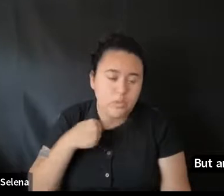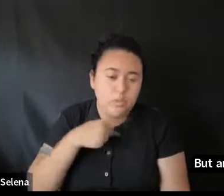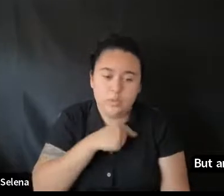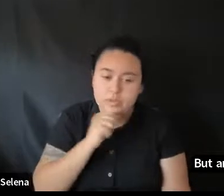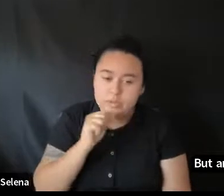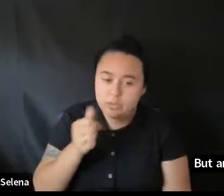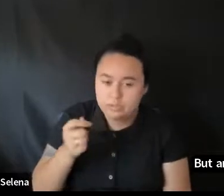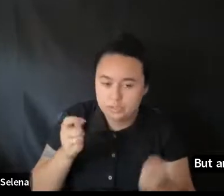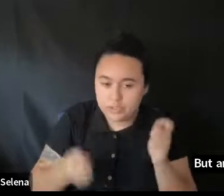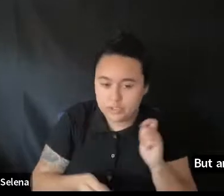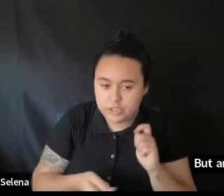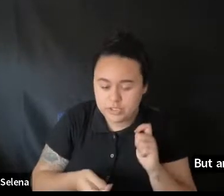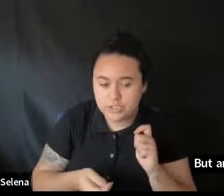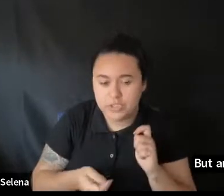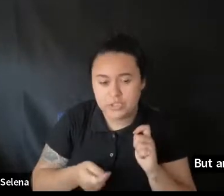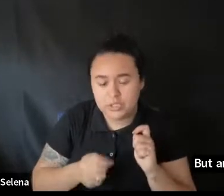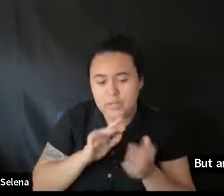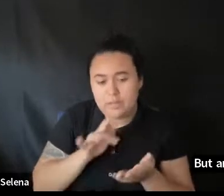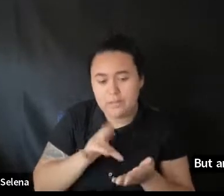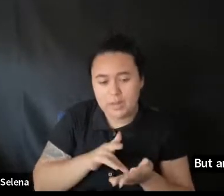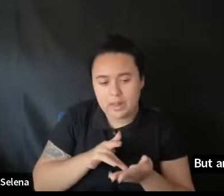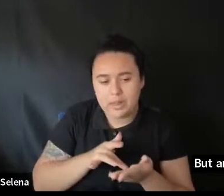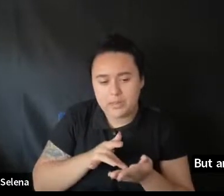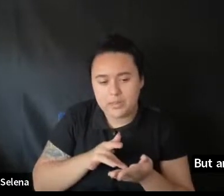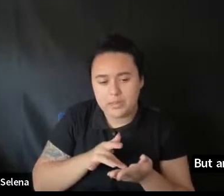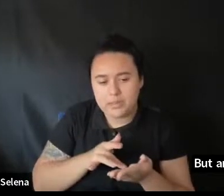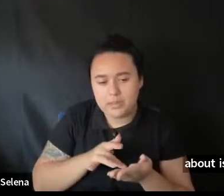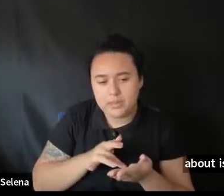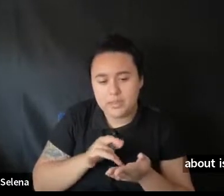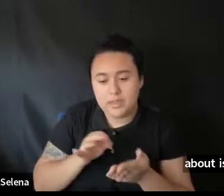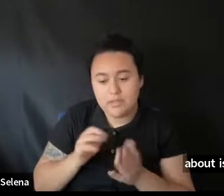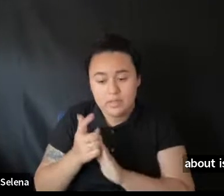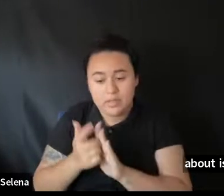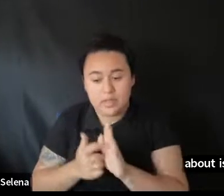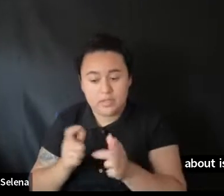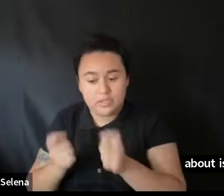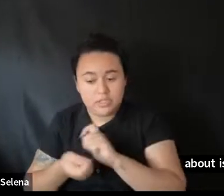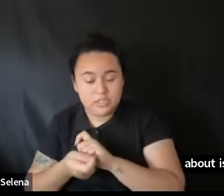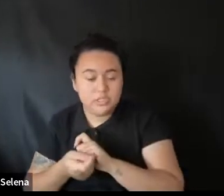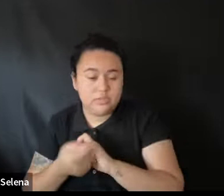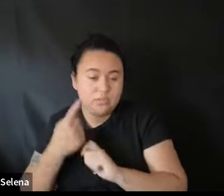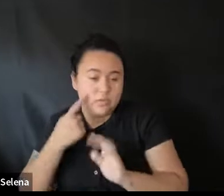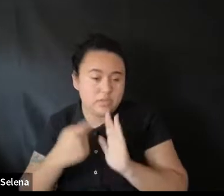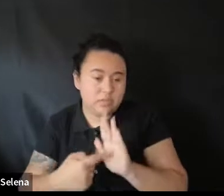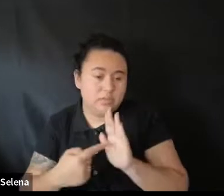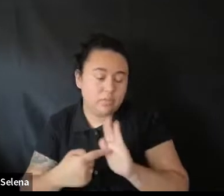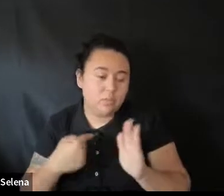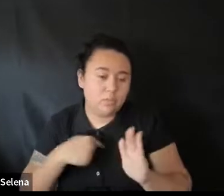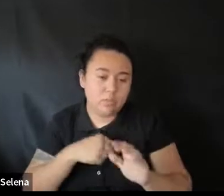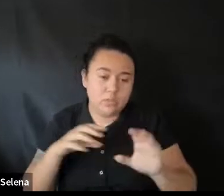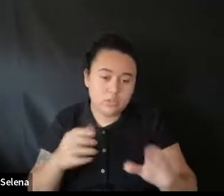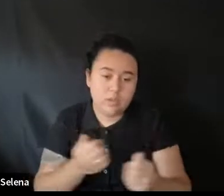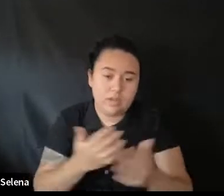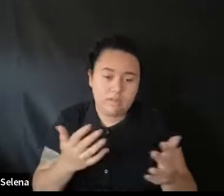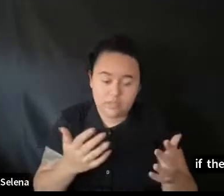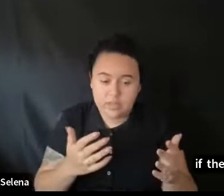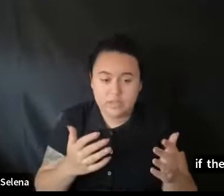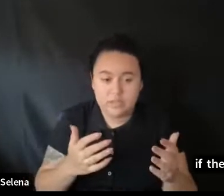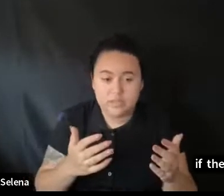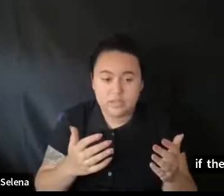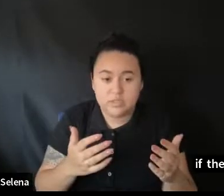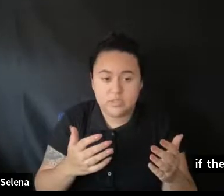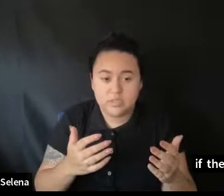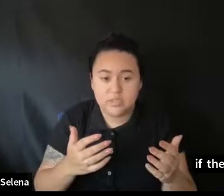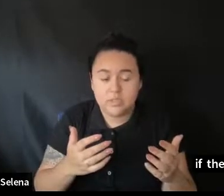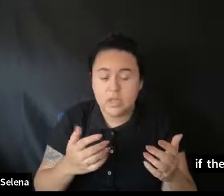change. Course. Midstream. If. The legislation changes. For example. We will do everything. Within our power. And we've been